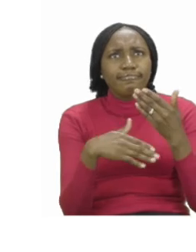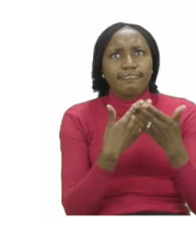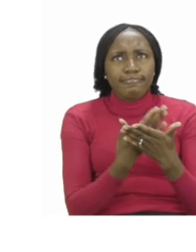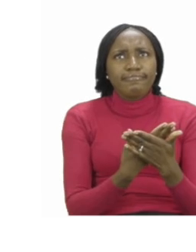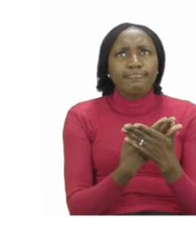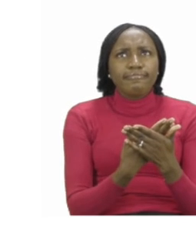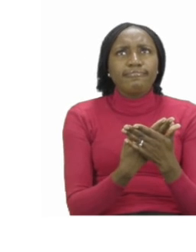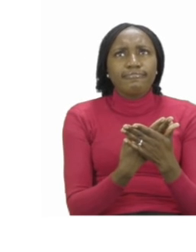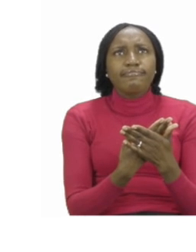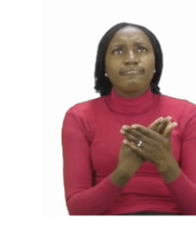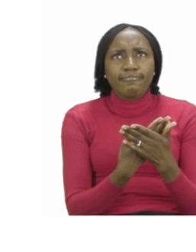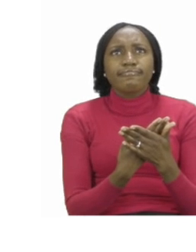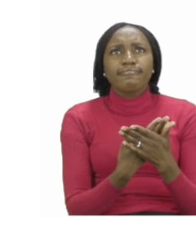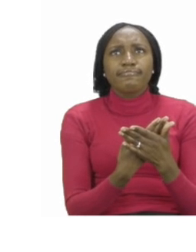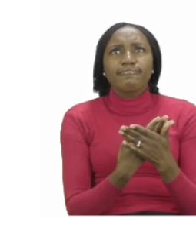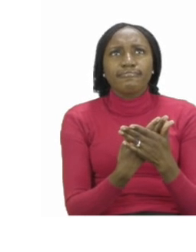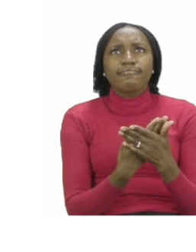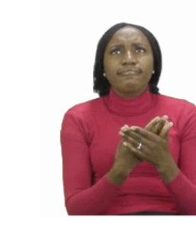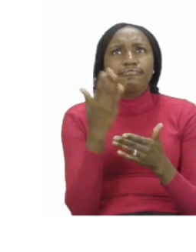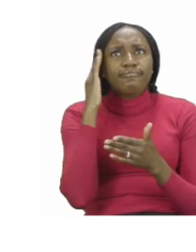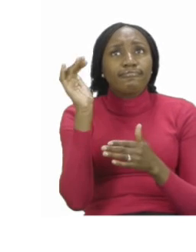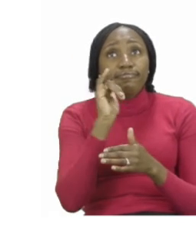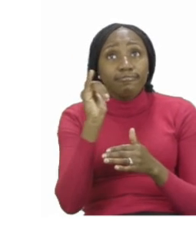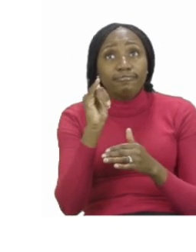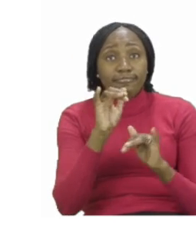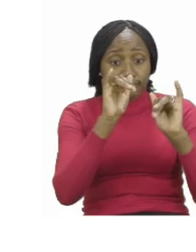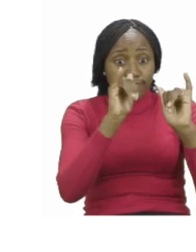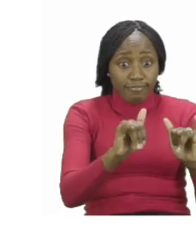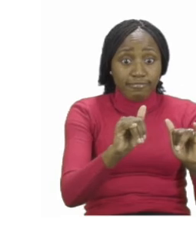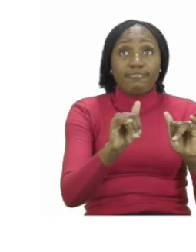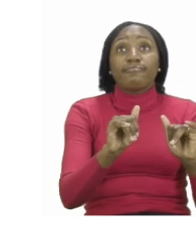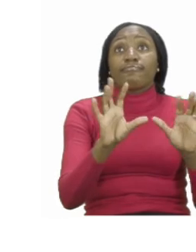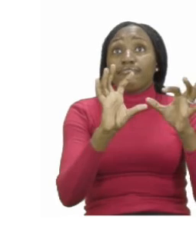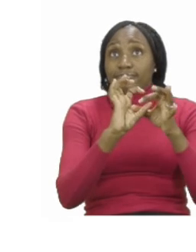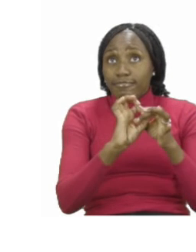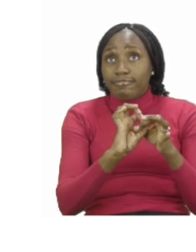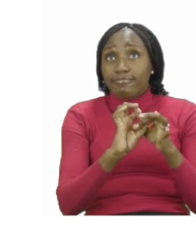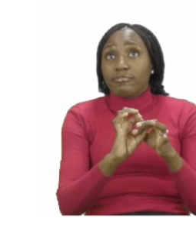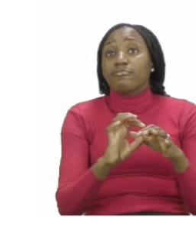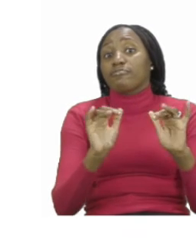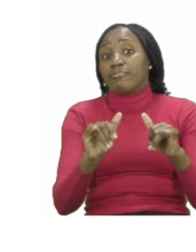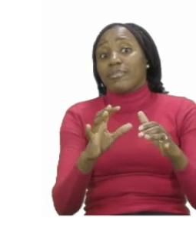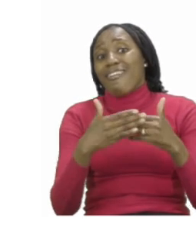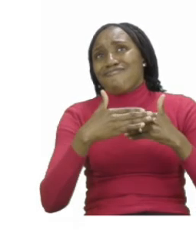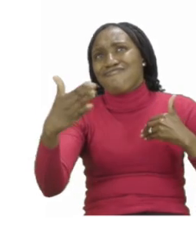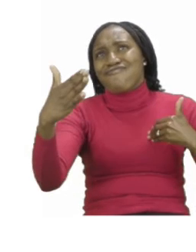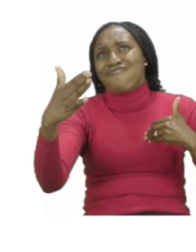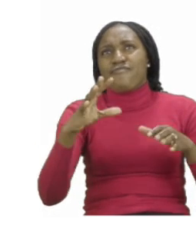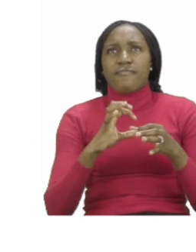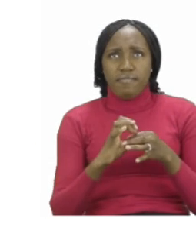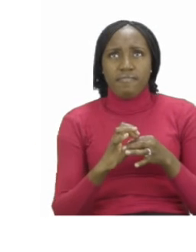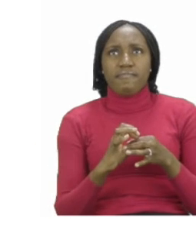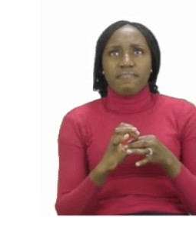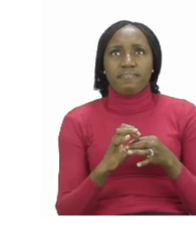and then you have to look at which animals can be kept inside our house and which